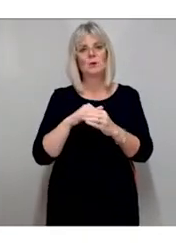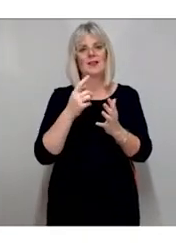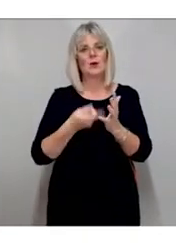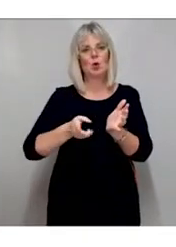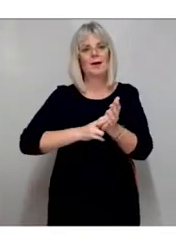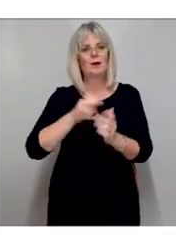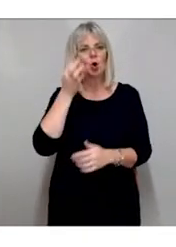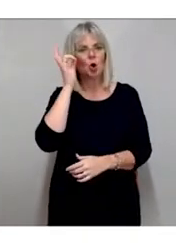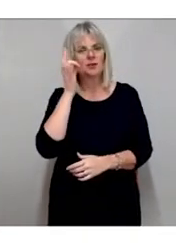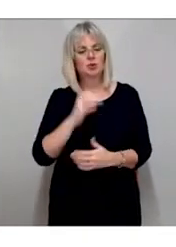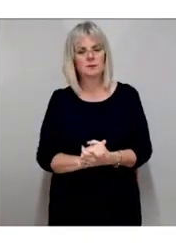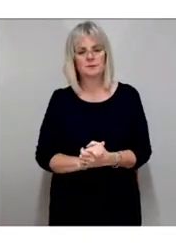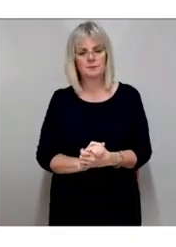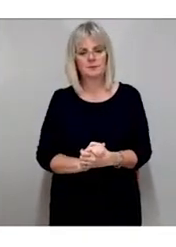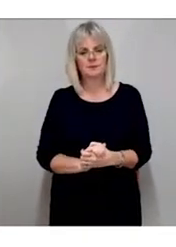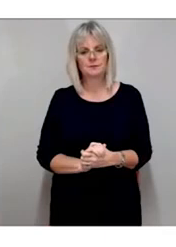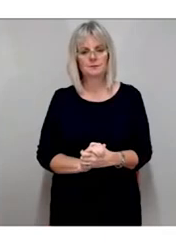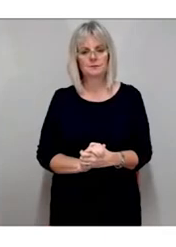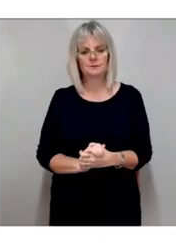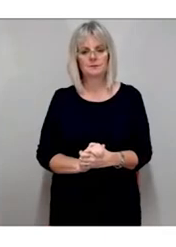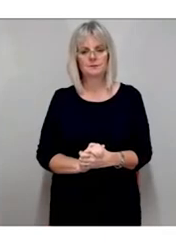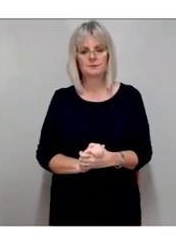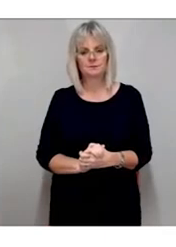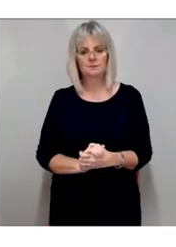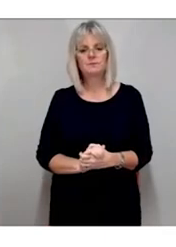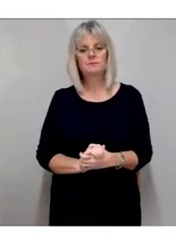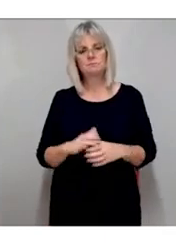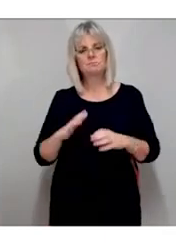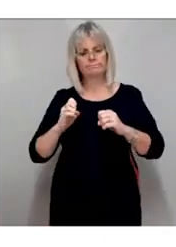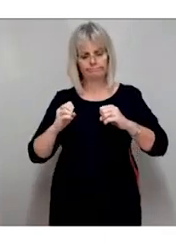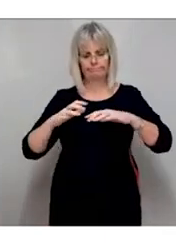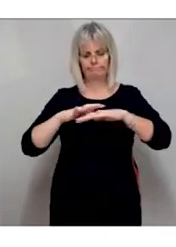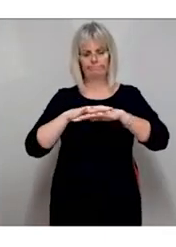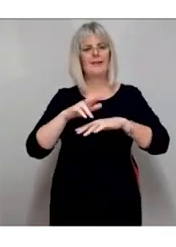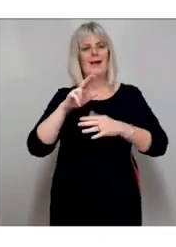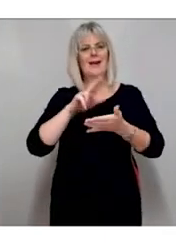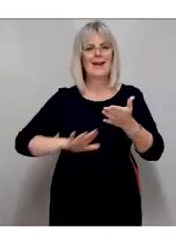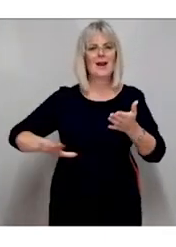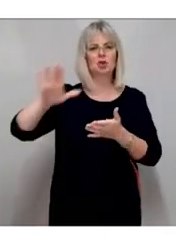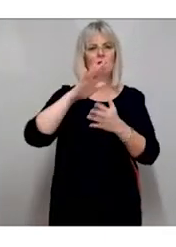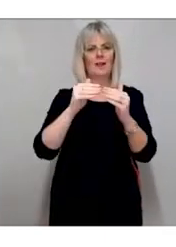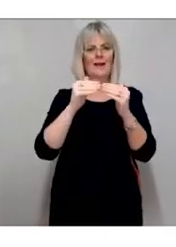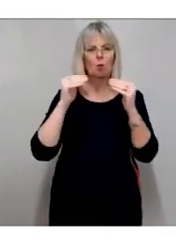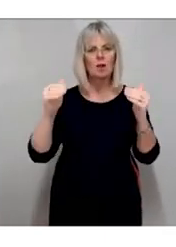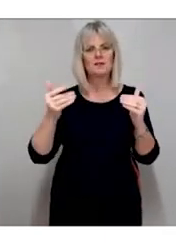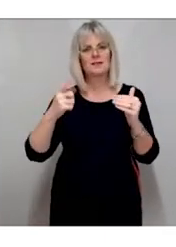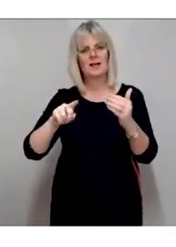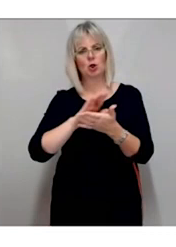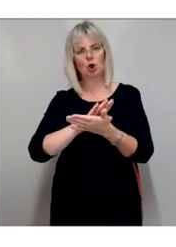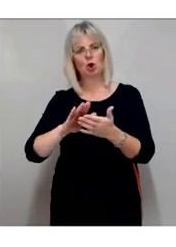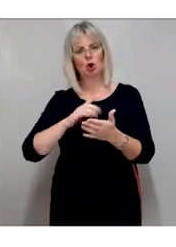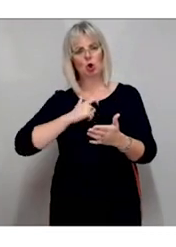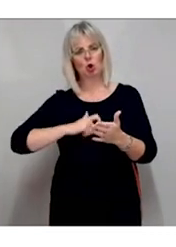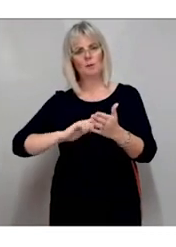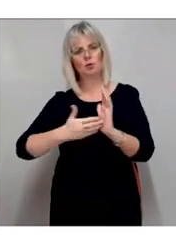Rights of Persons with Disabilities and a network of national equality and human rights commissions. The